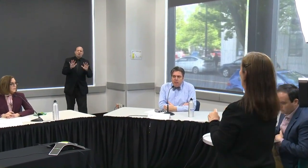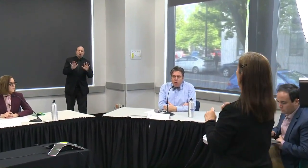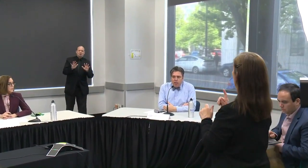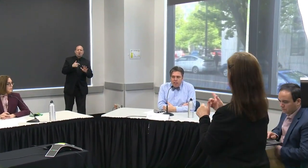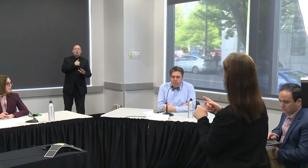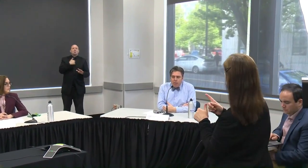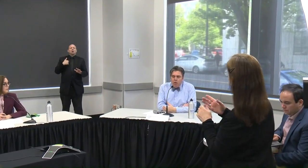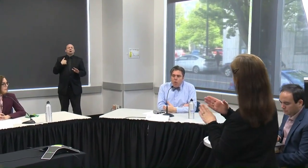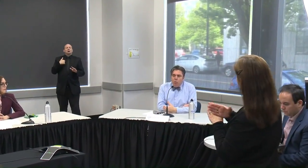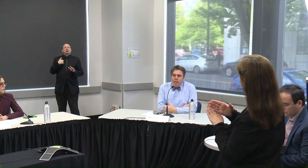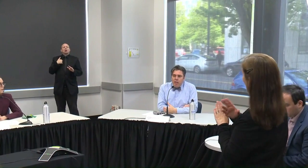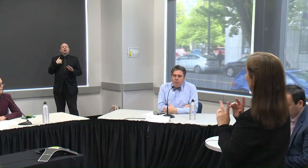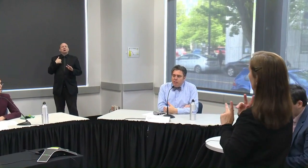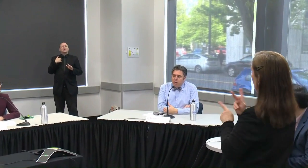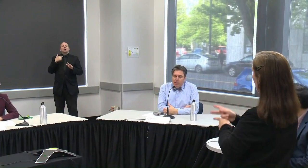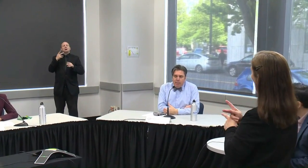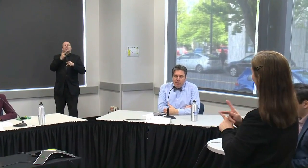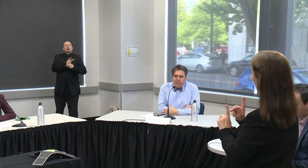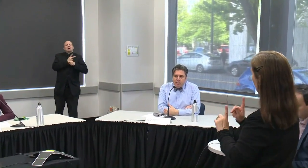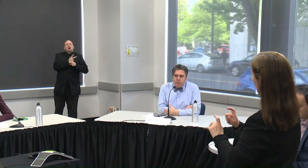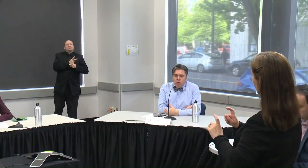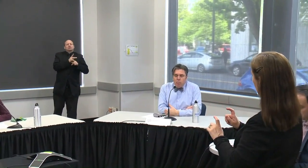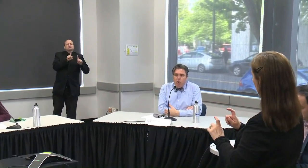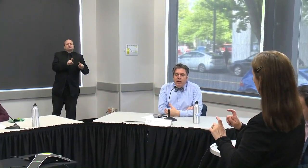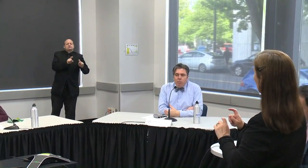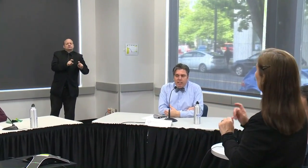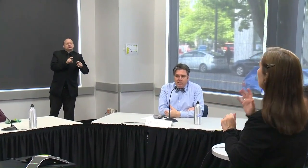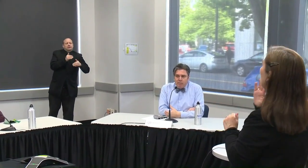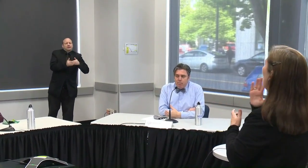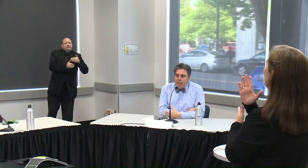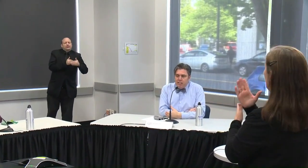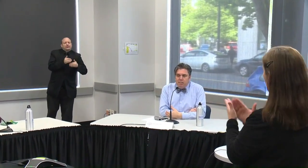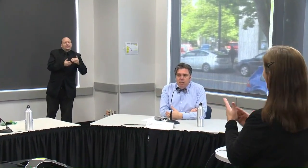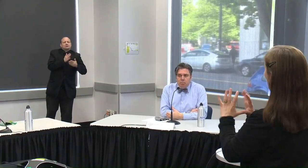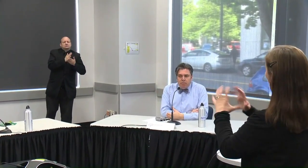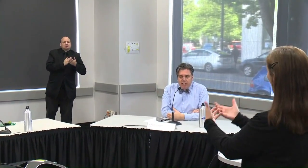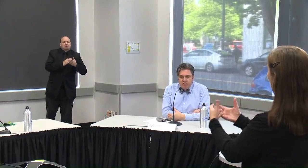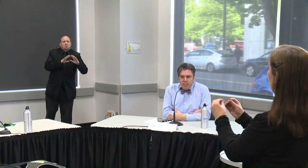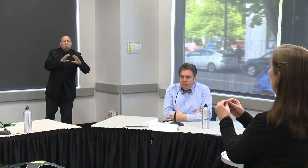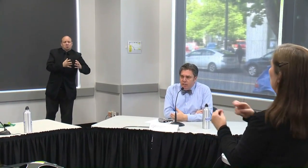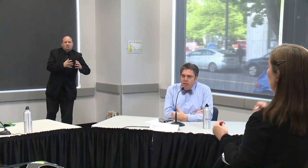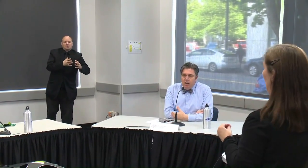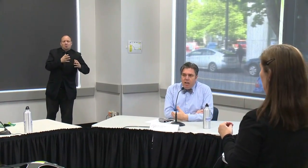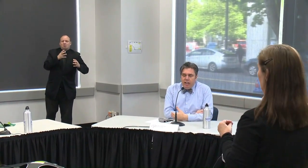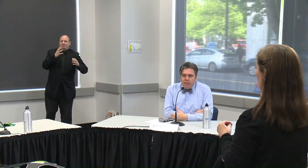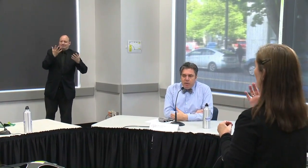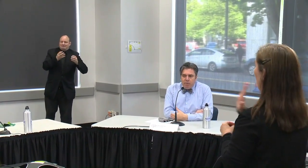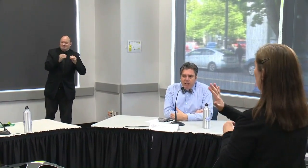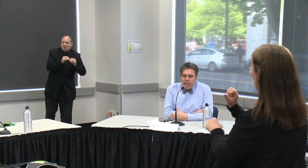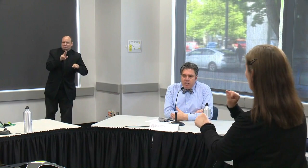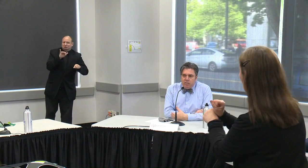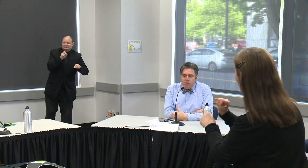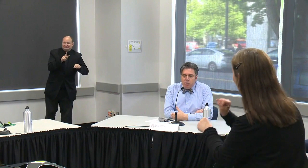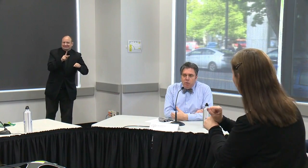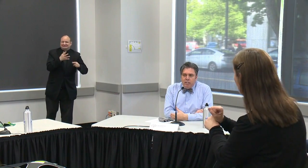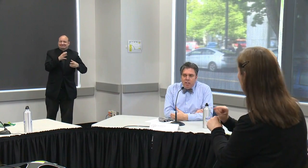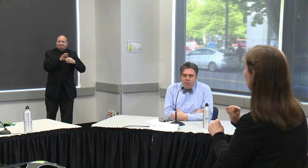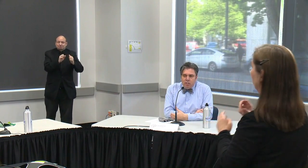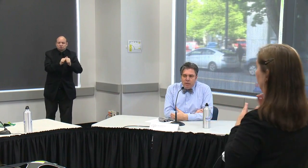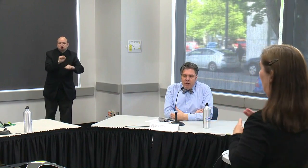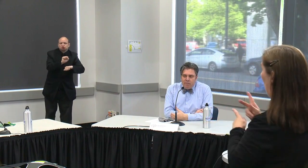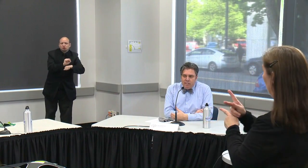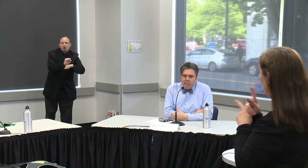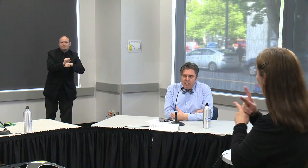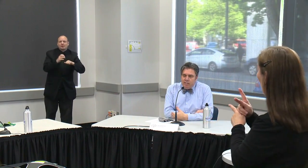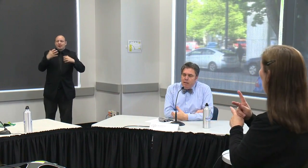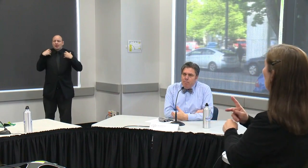testing here in oregon we know that there are populations who are more at risk because of their profession our health care providers those who work in